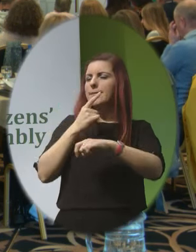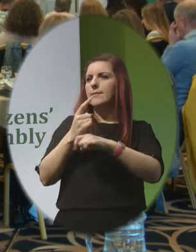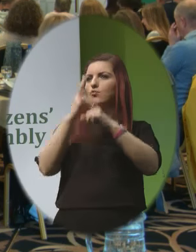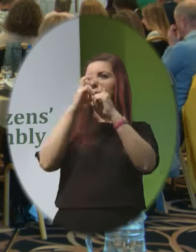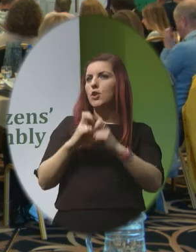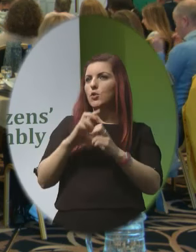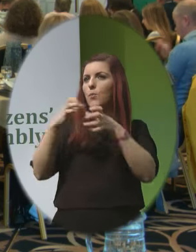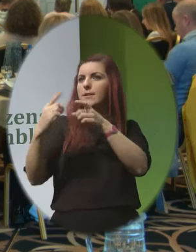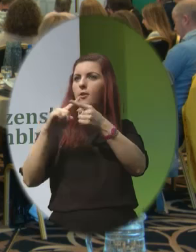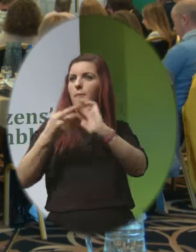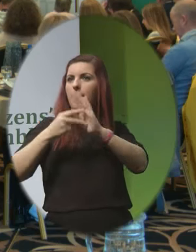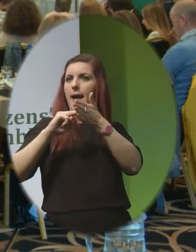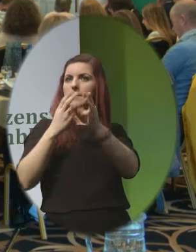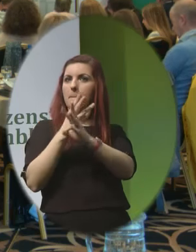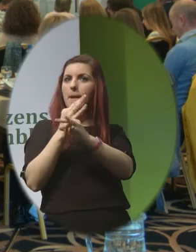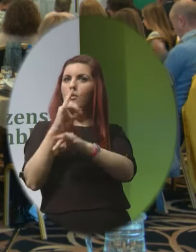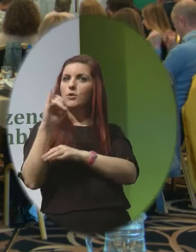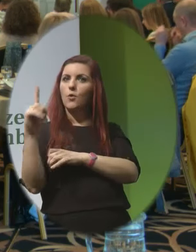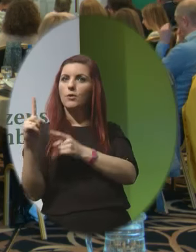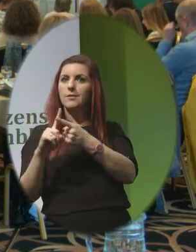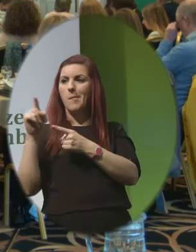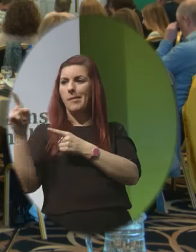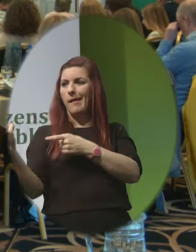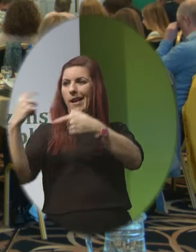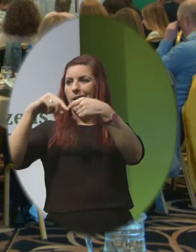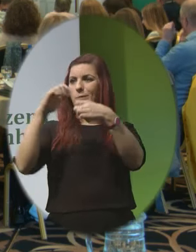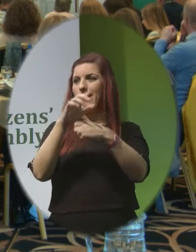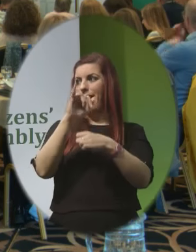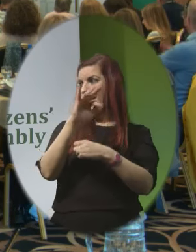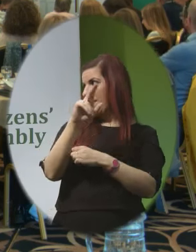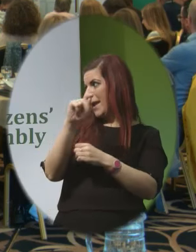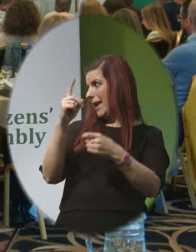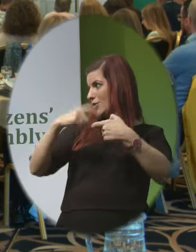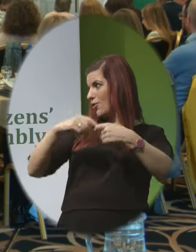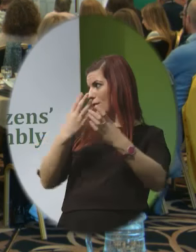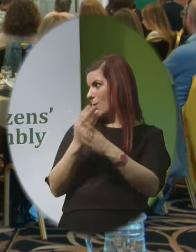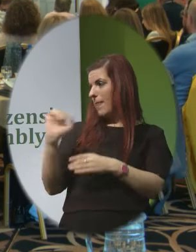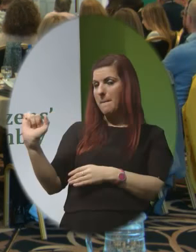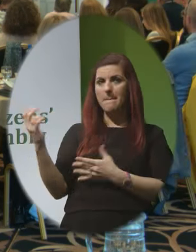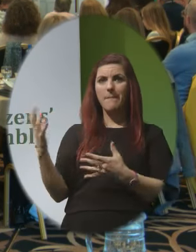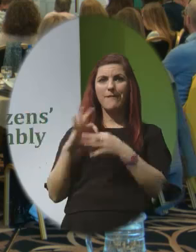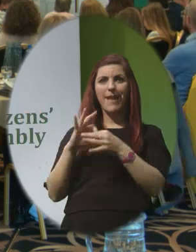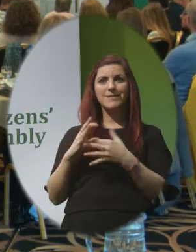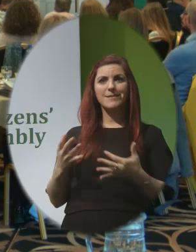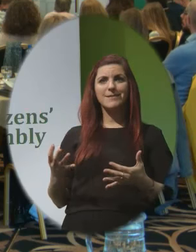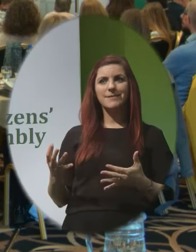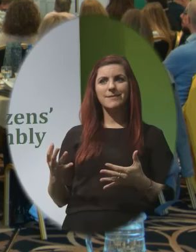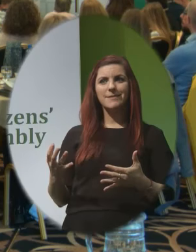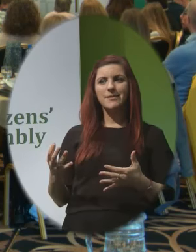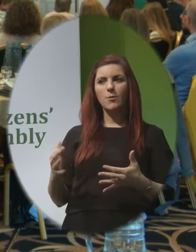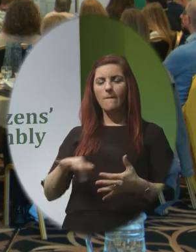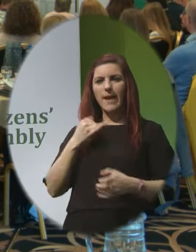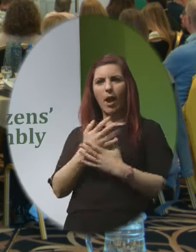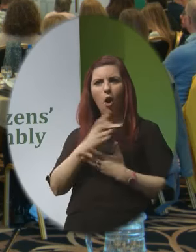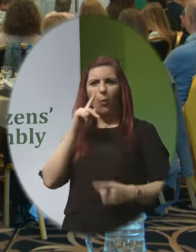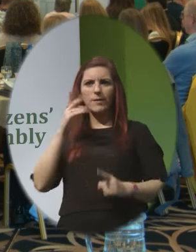The abortion giant to which the IFPA, from whom you have just heard, is affiliated The Guttmacher Institute's